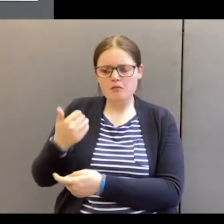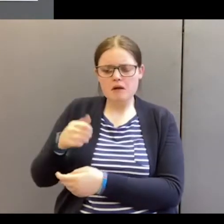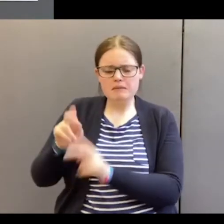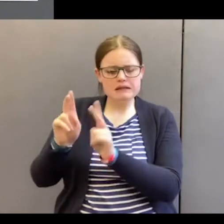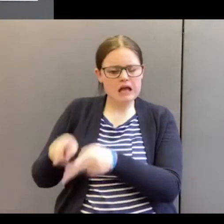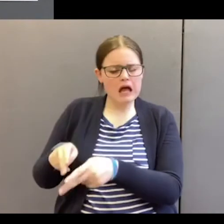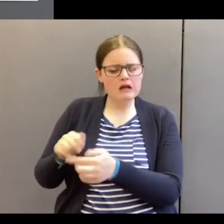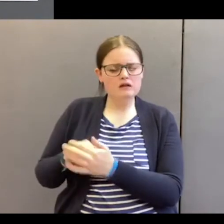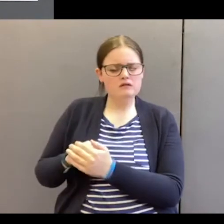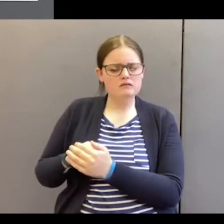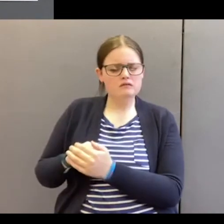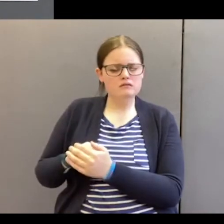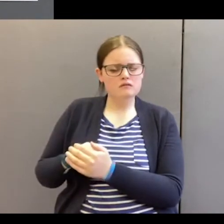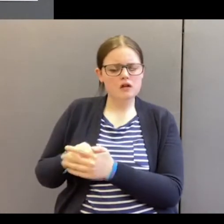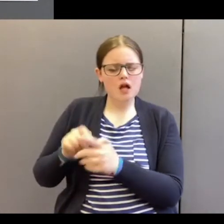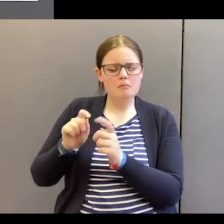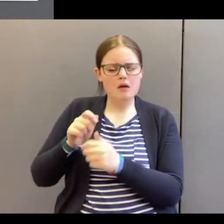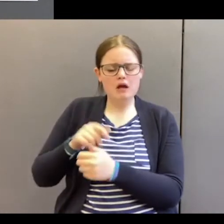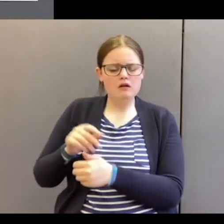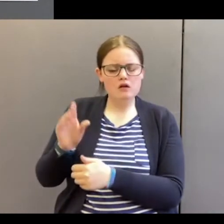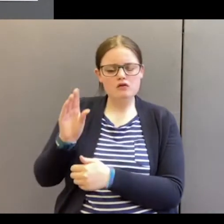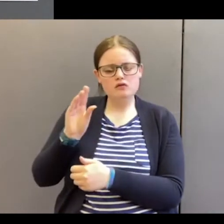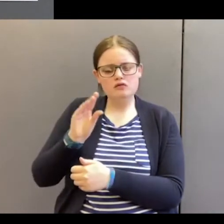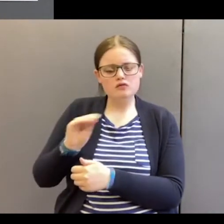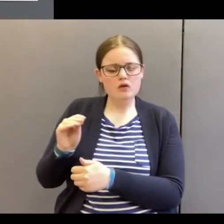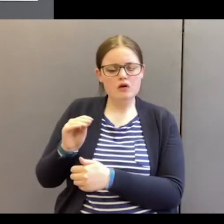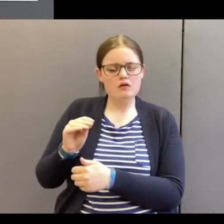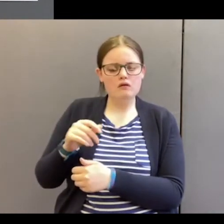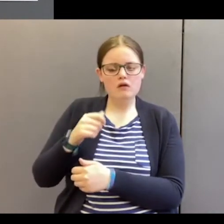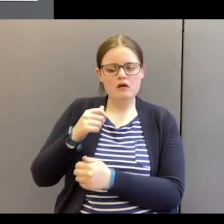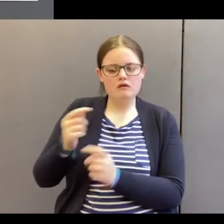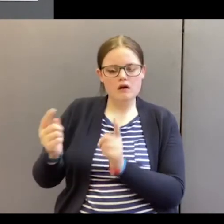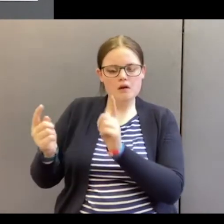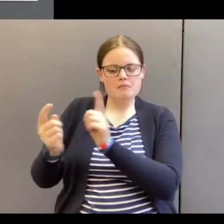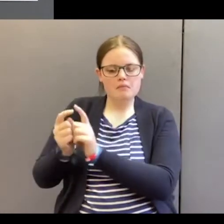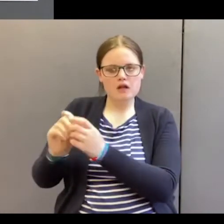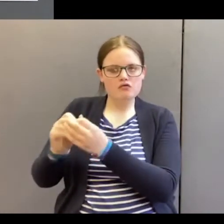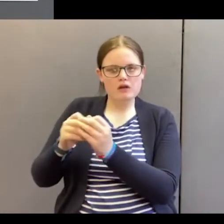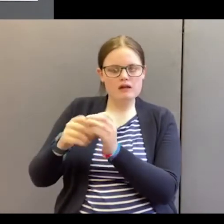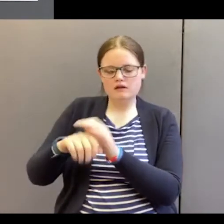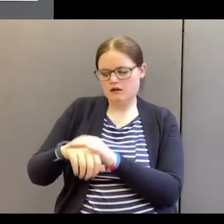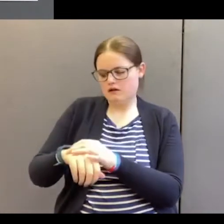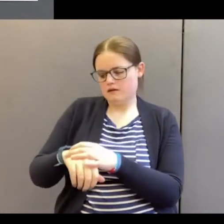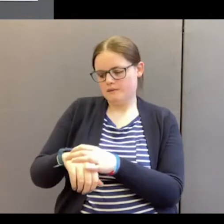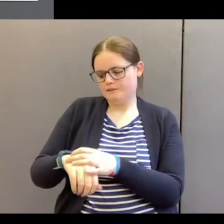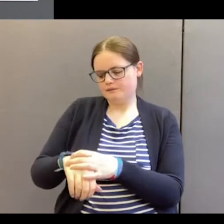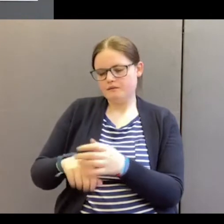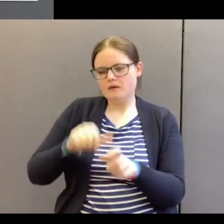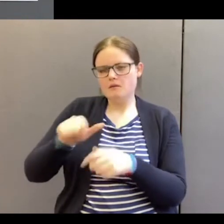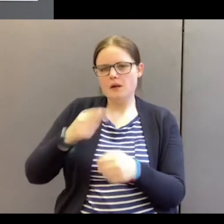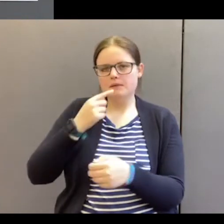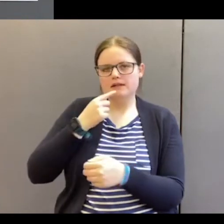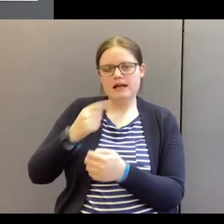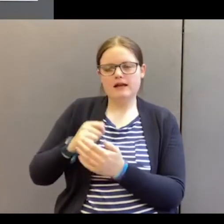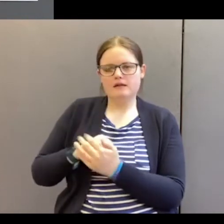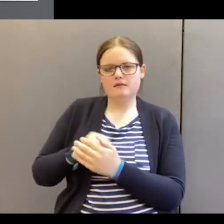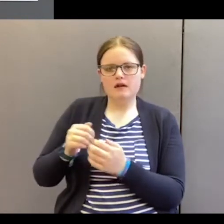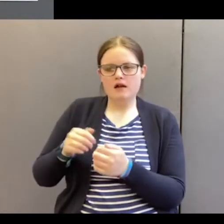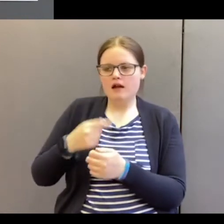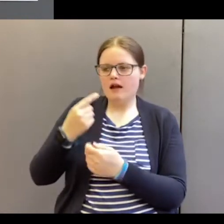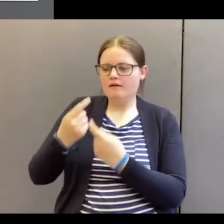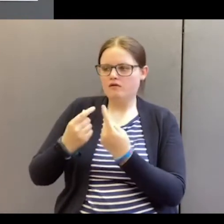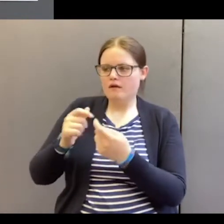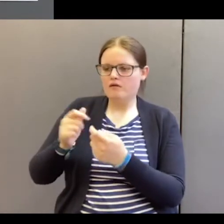but your soul will meet your maker. Man says everyone for